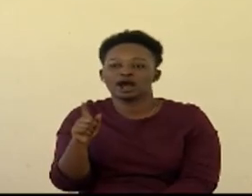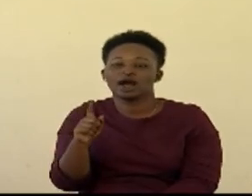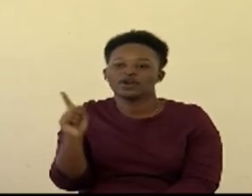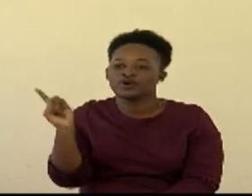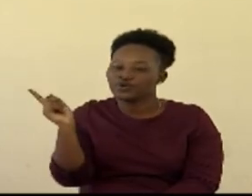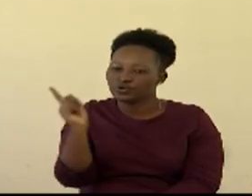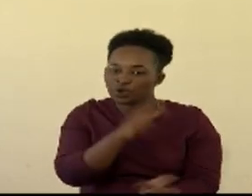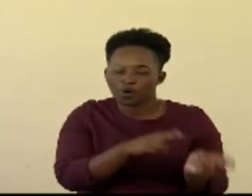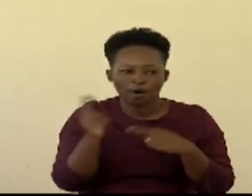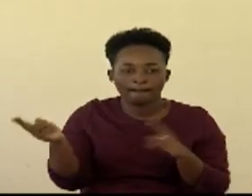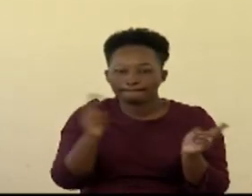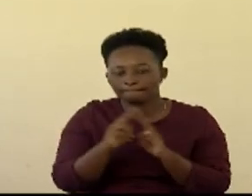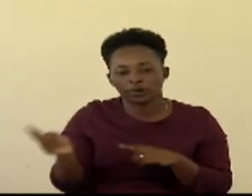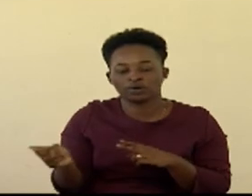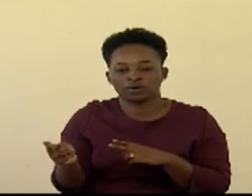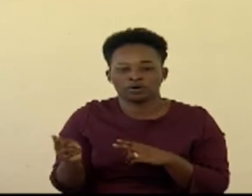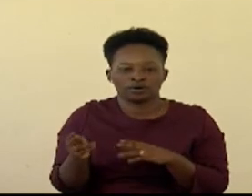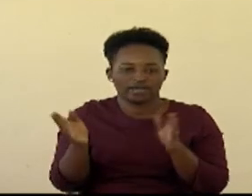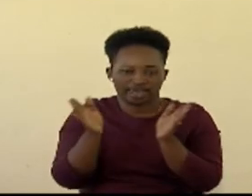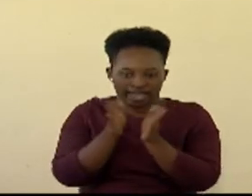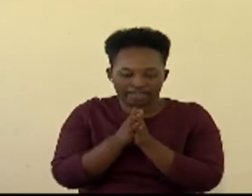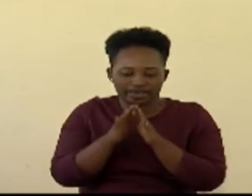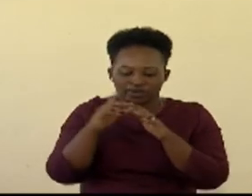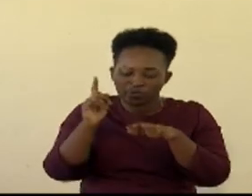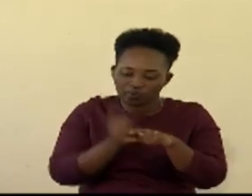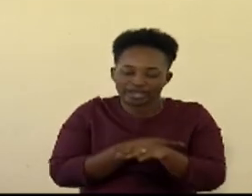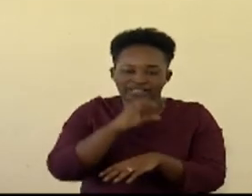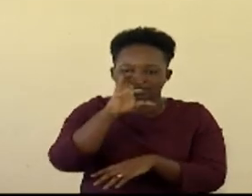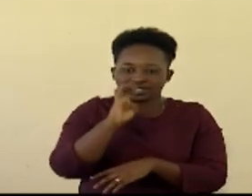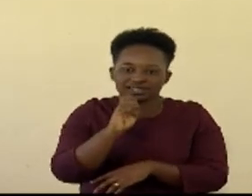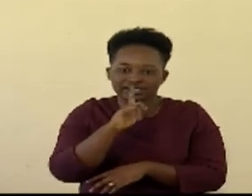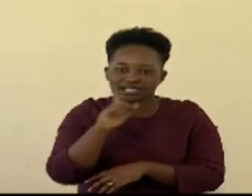and when they are not so let's look at the picture here